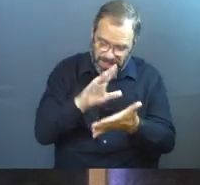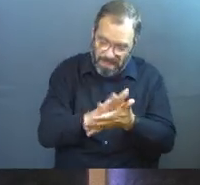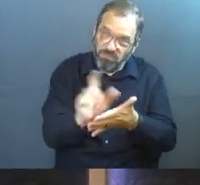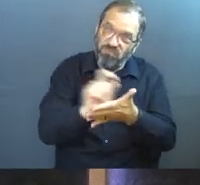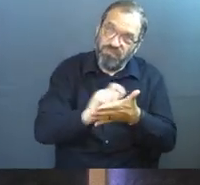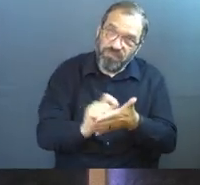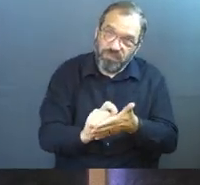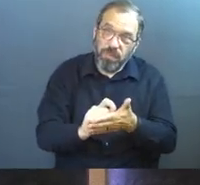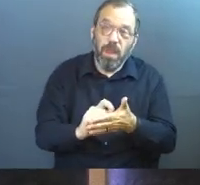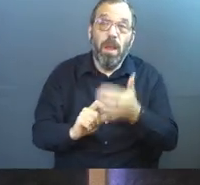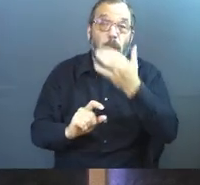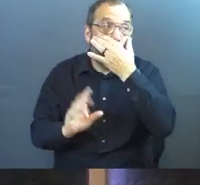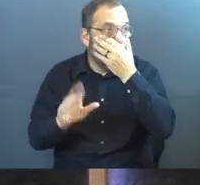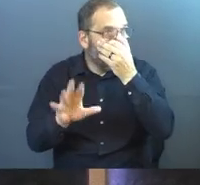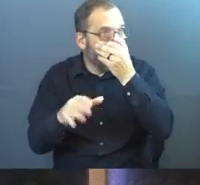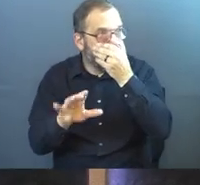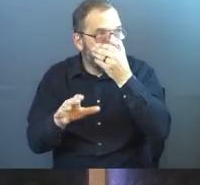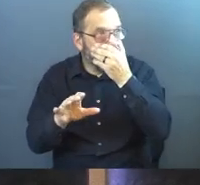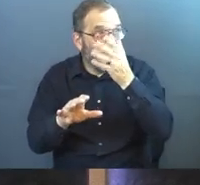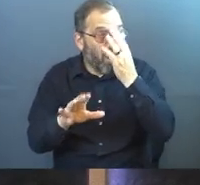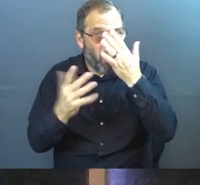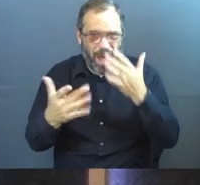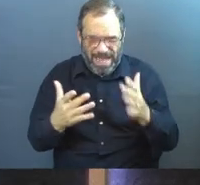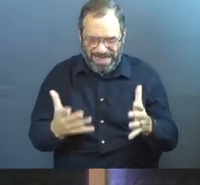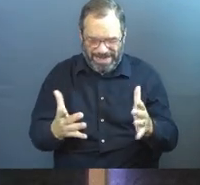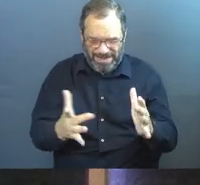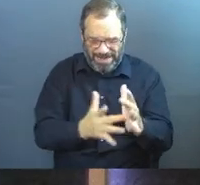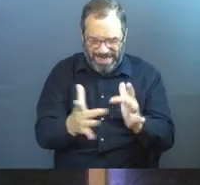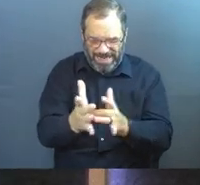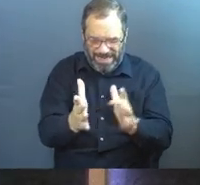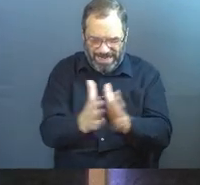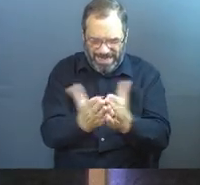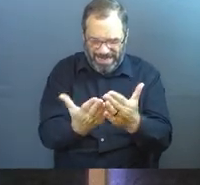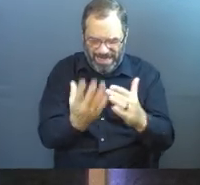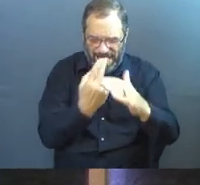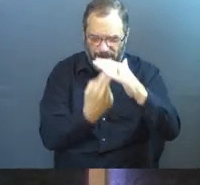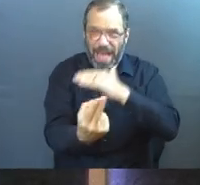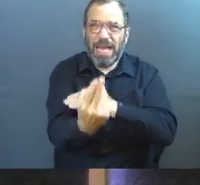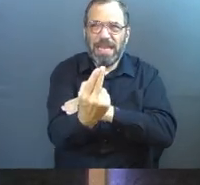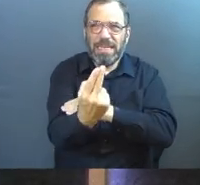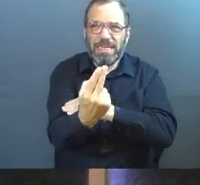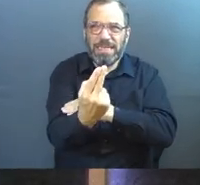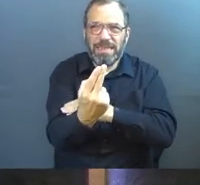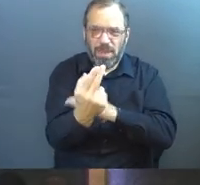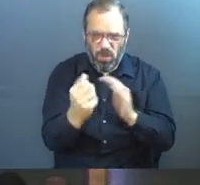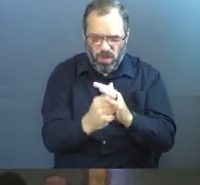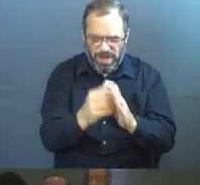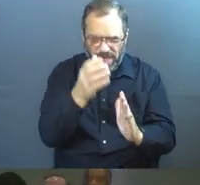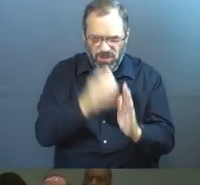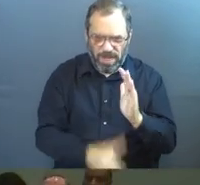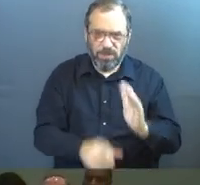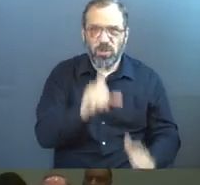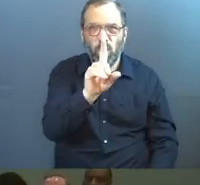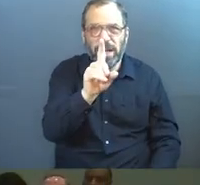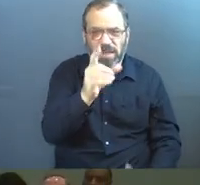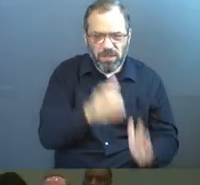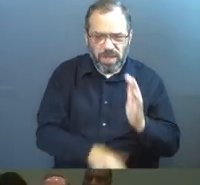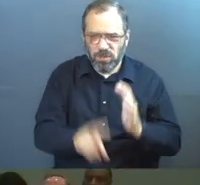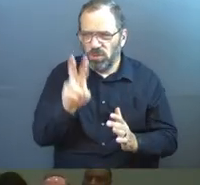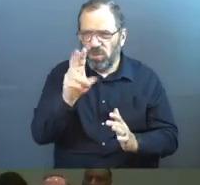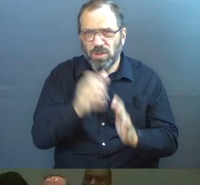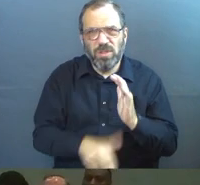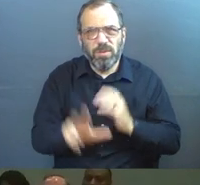down. So if you wonder why in the world we've got this book called Habakkuk with three chapters of this guy's prayer life,